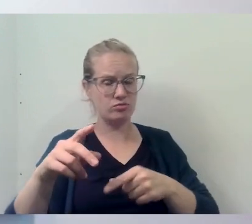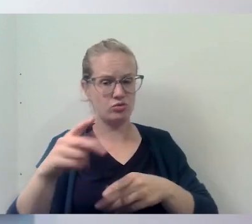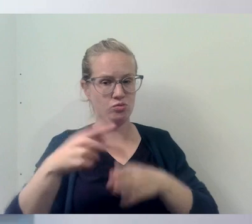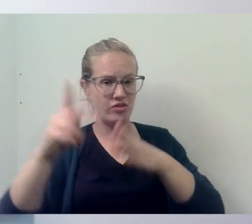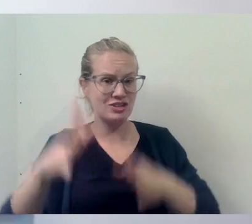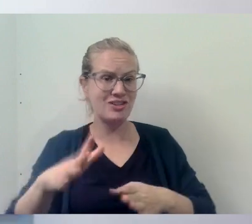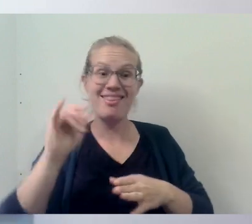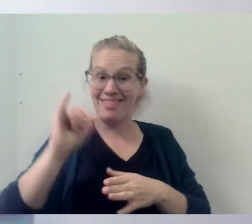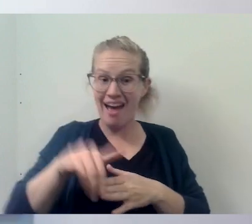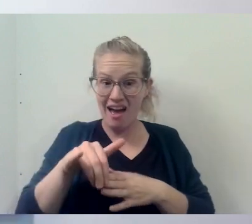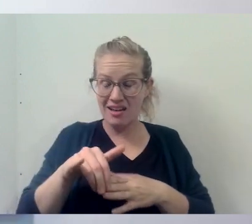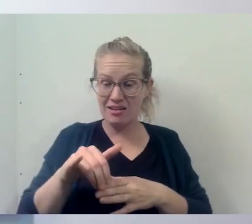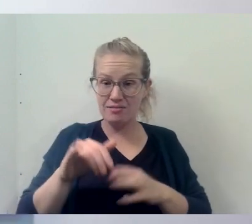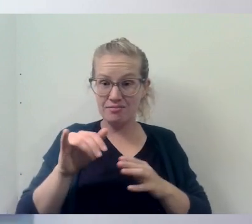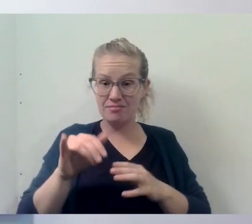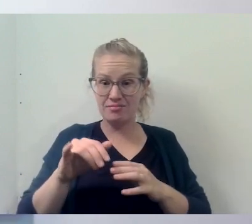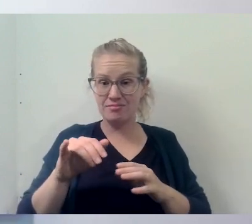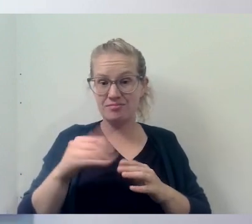very important.